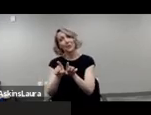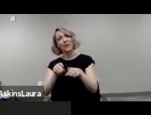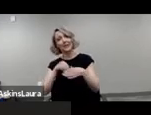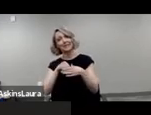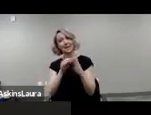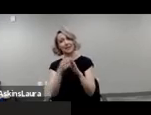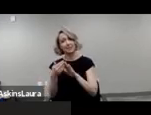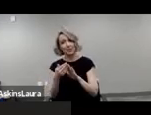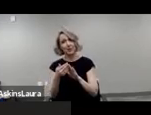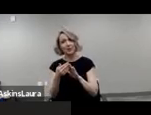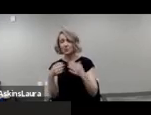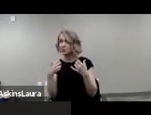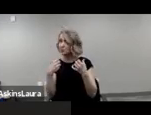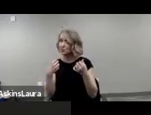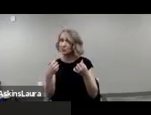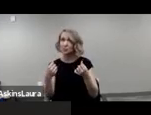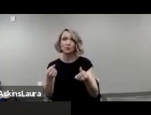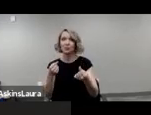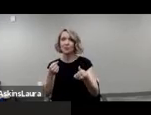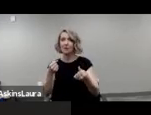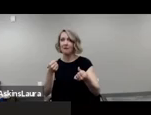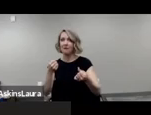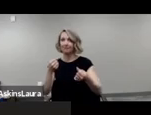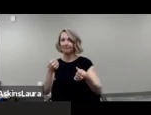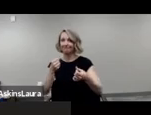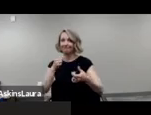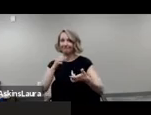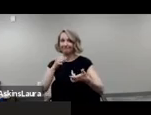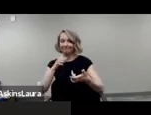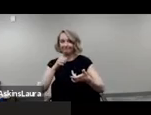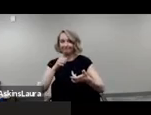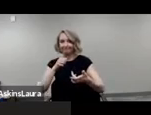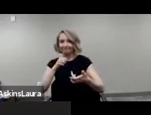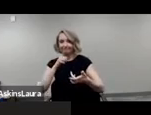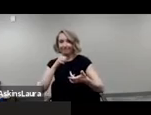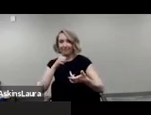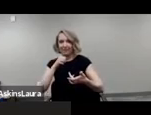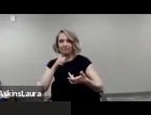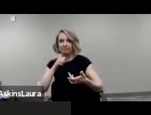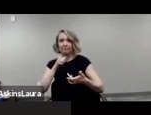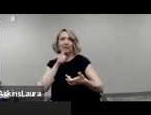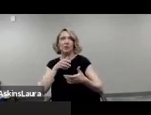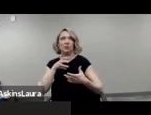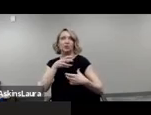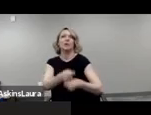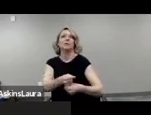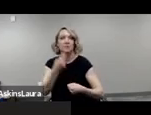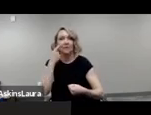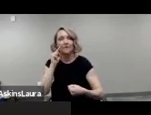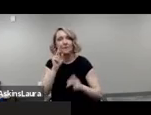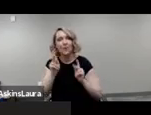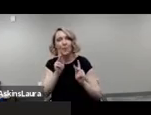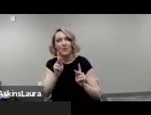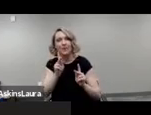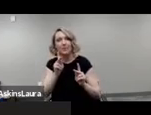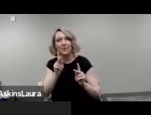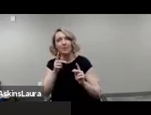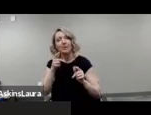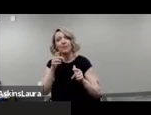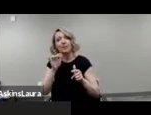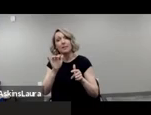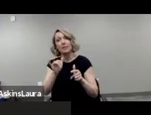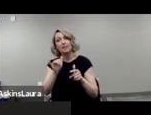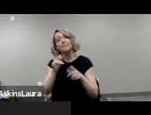a strong mistrust of authority within the mental health consumer culture because we have to remember that the consumer